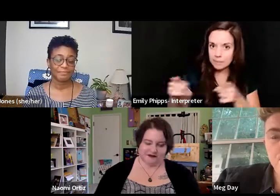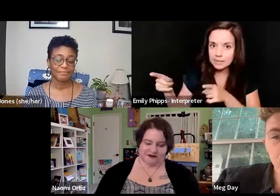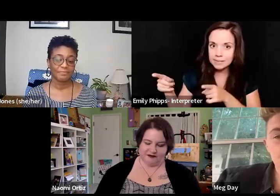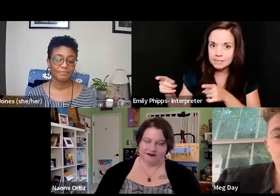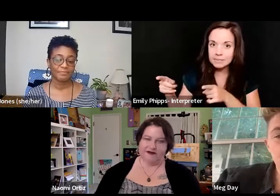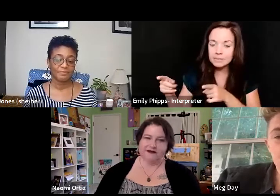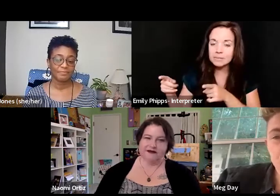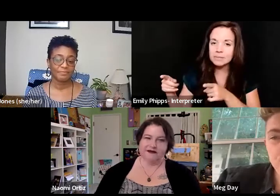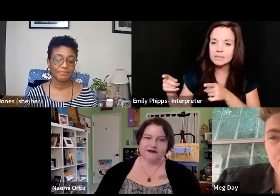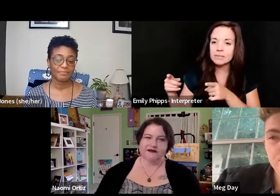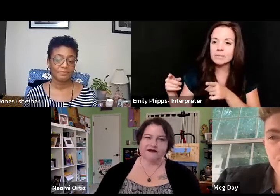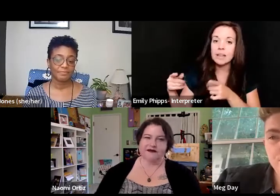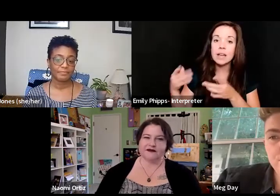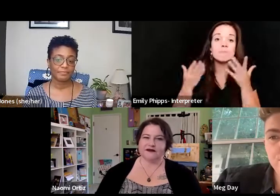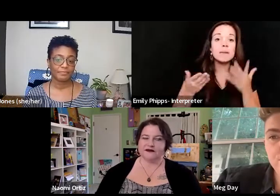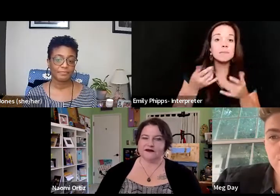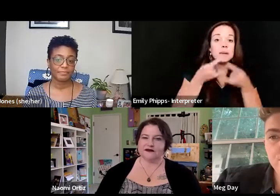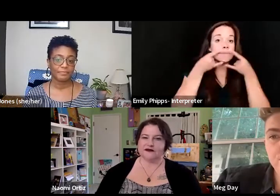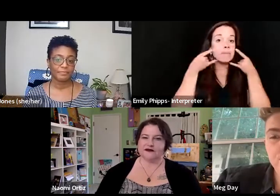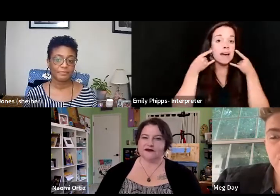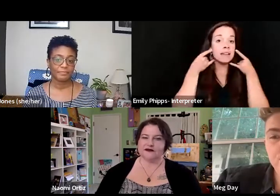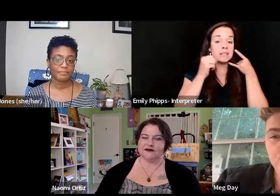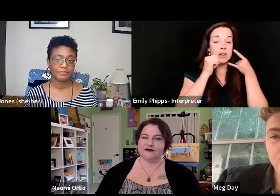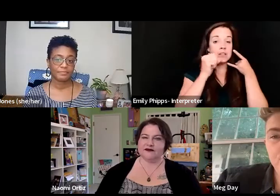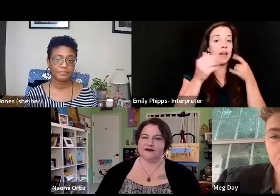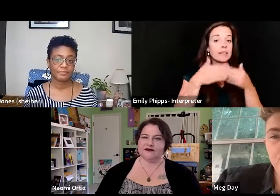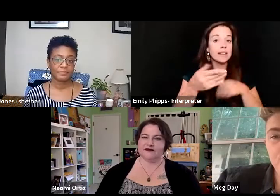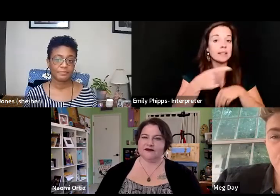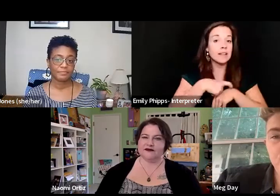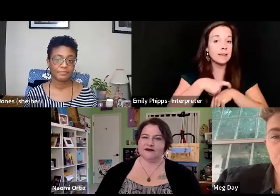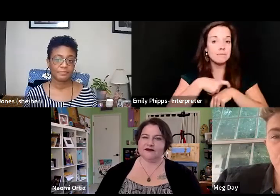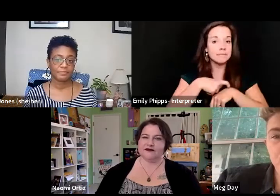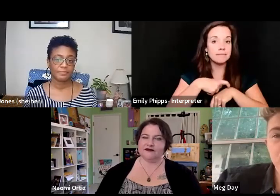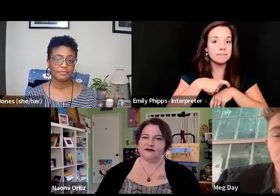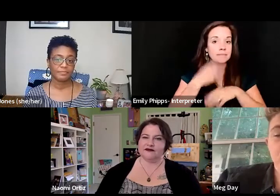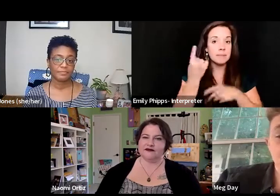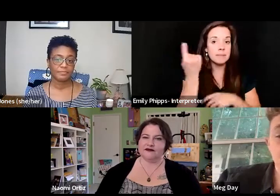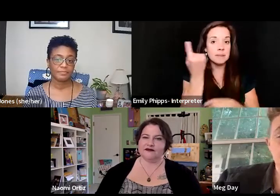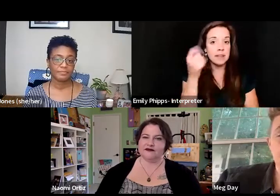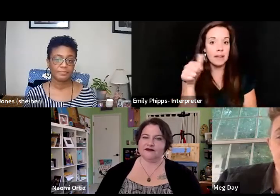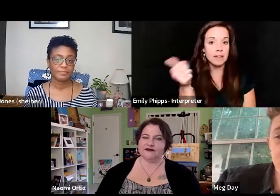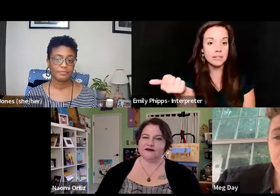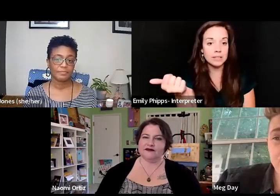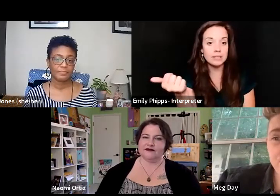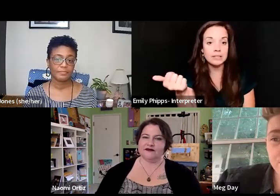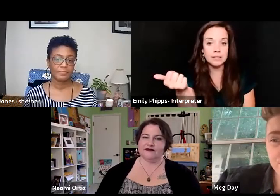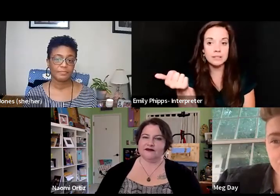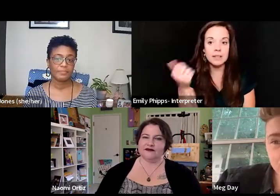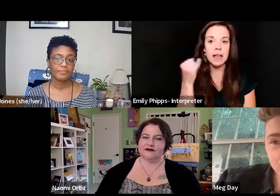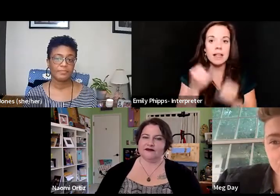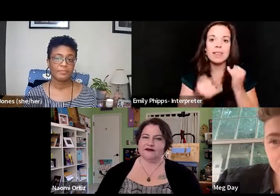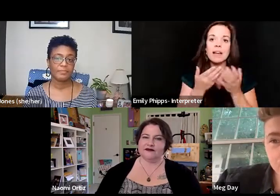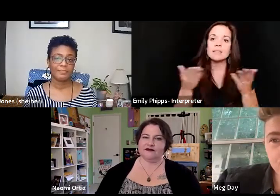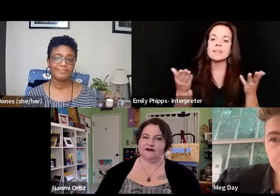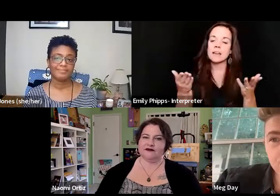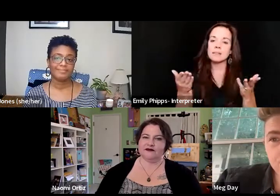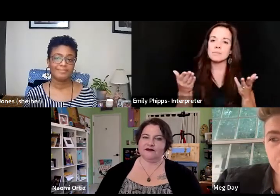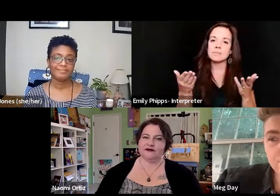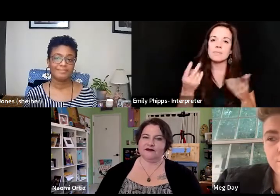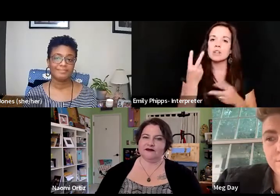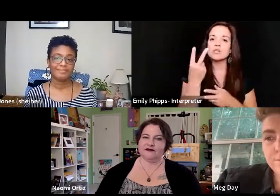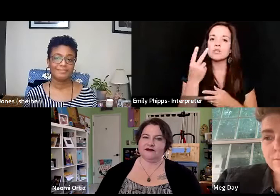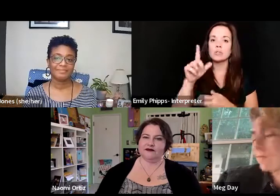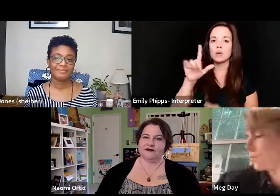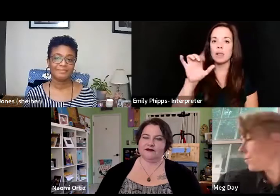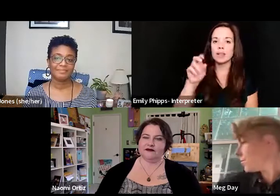safe. It might not be masks, the next one that comes around. It might be something else. I also, last thing, and then I'll shut up. I put two links in